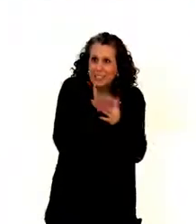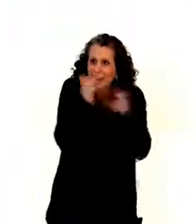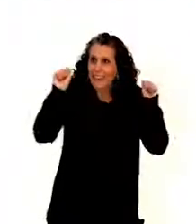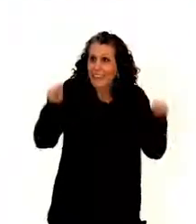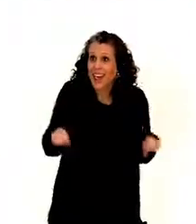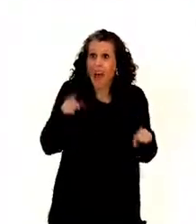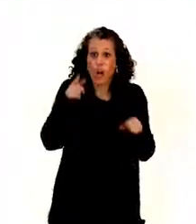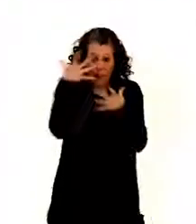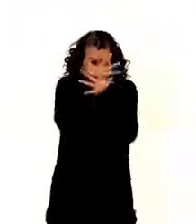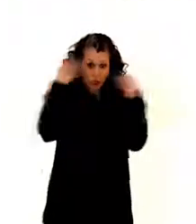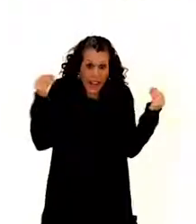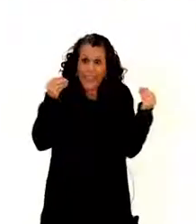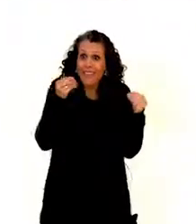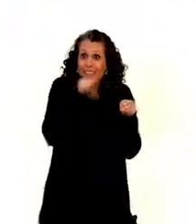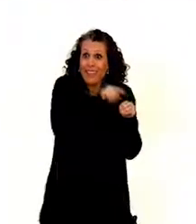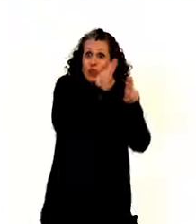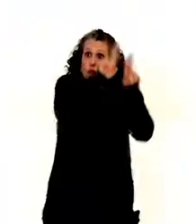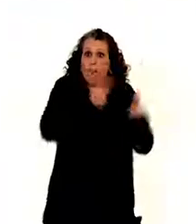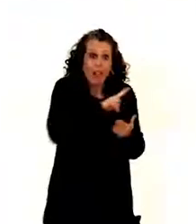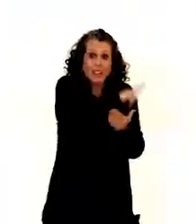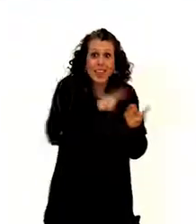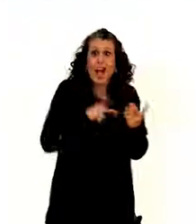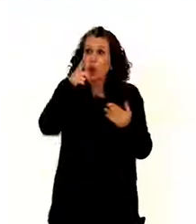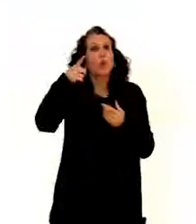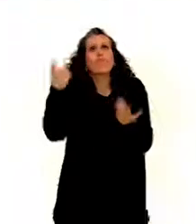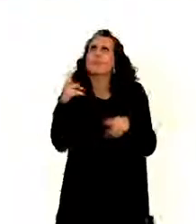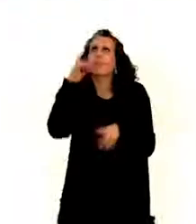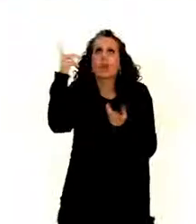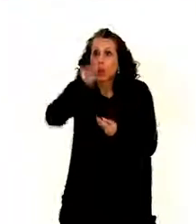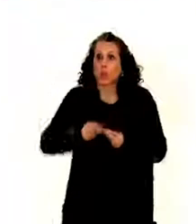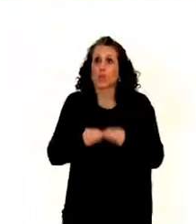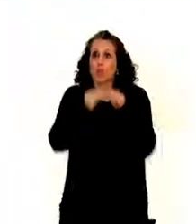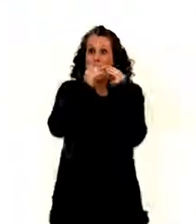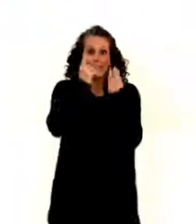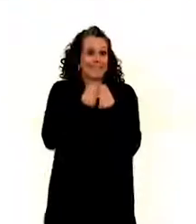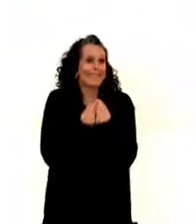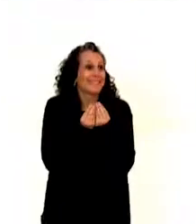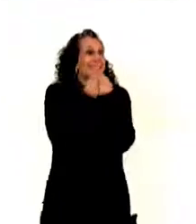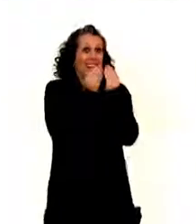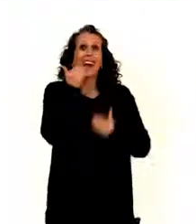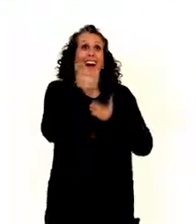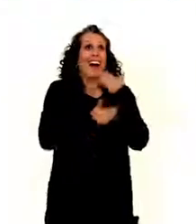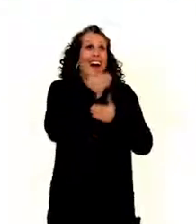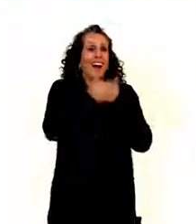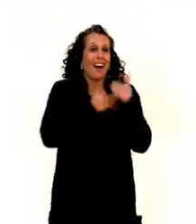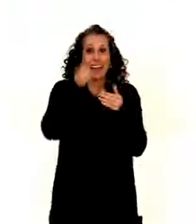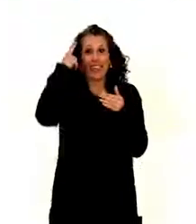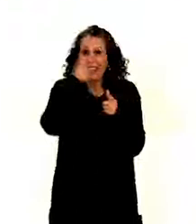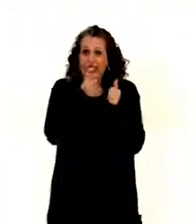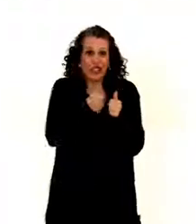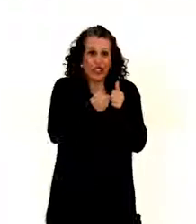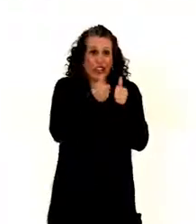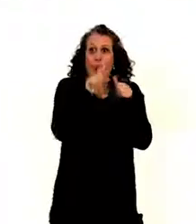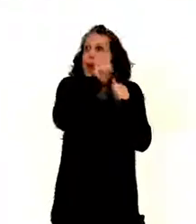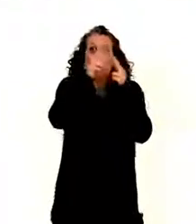then something that could be a wonderful tool to make society more equal will actually create more barriers